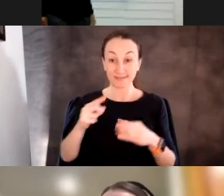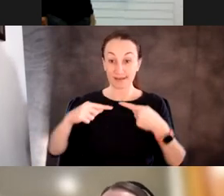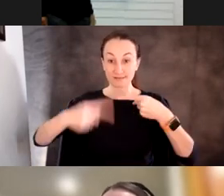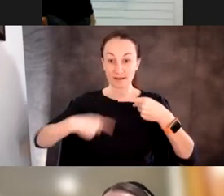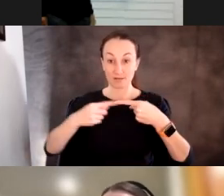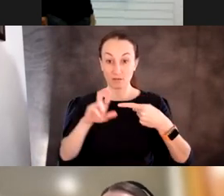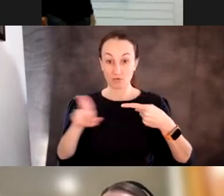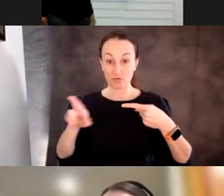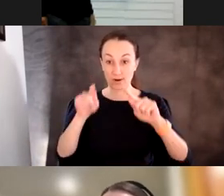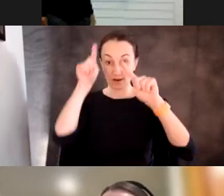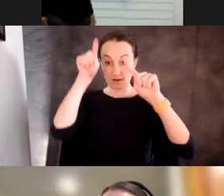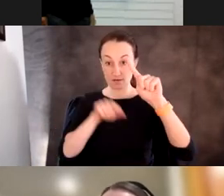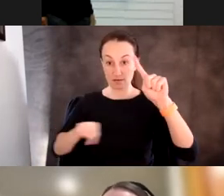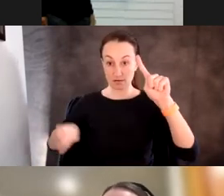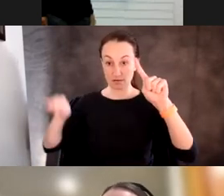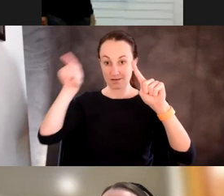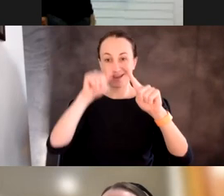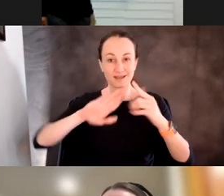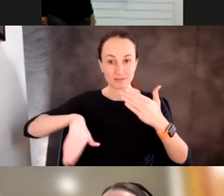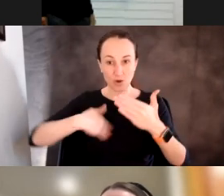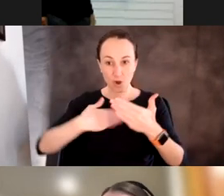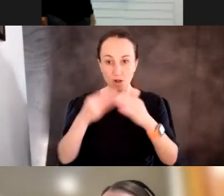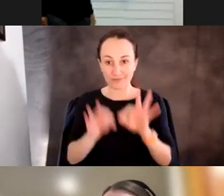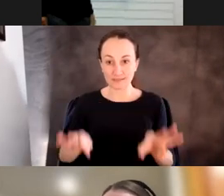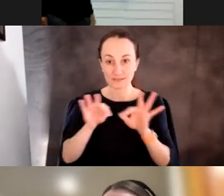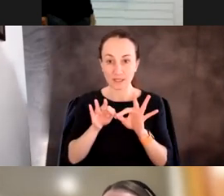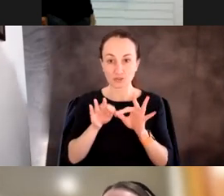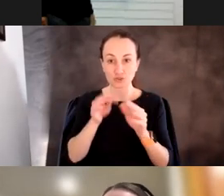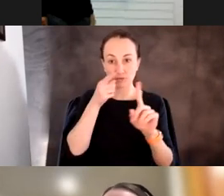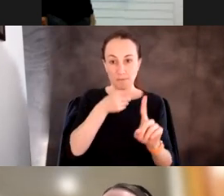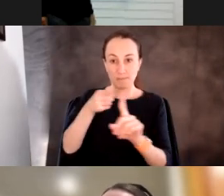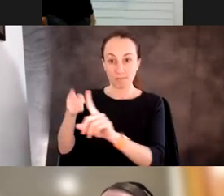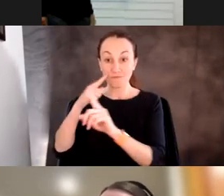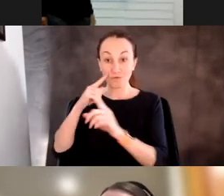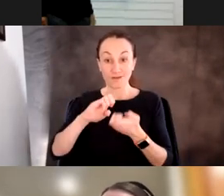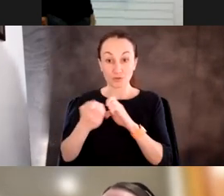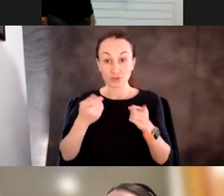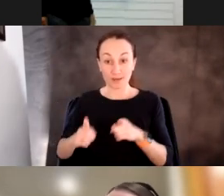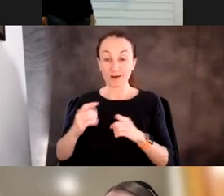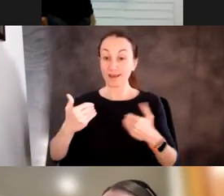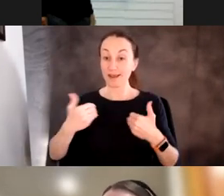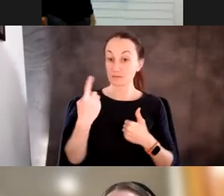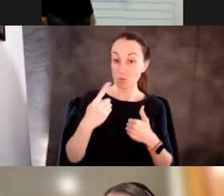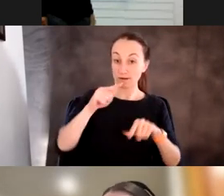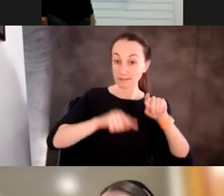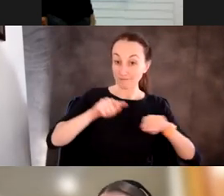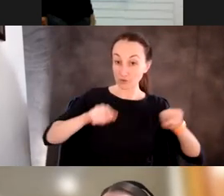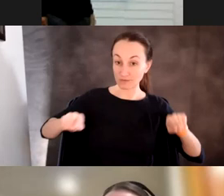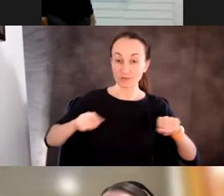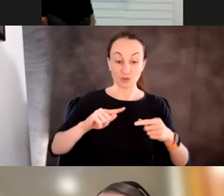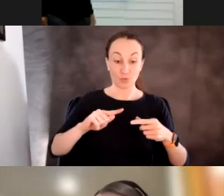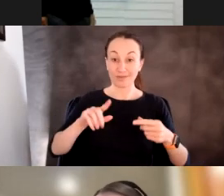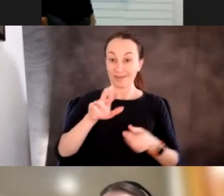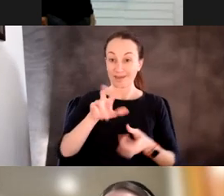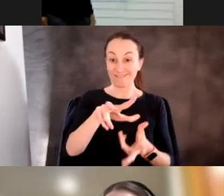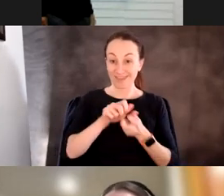essential elements for evolution to happen. So it has diversification. So when the phage genome replicates, errors